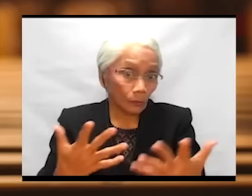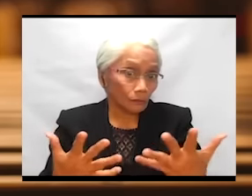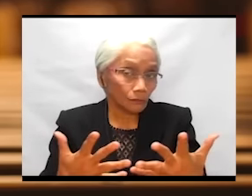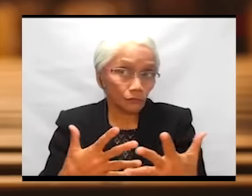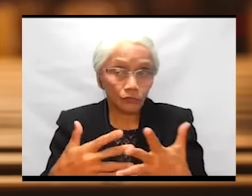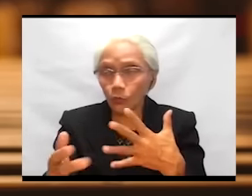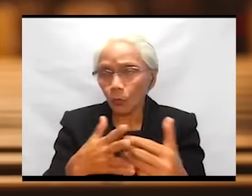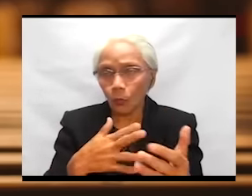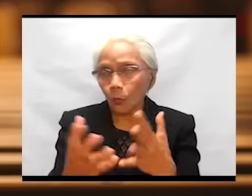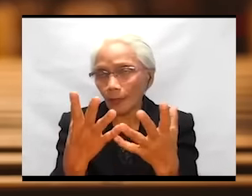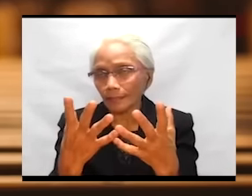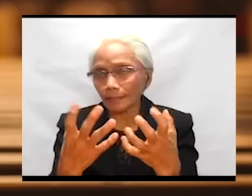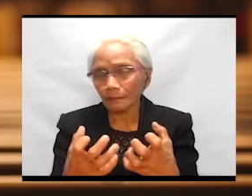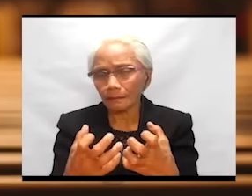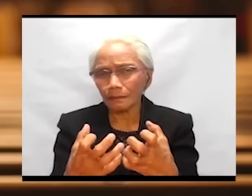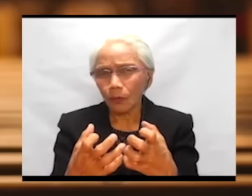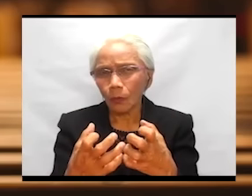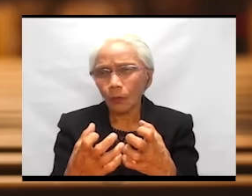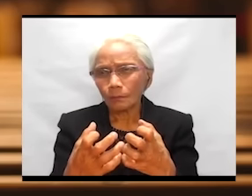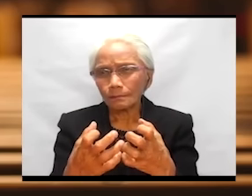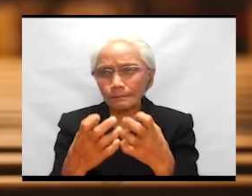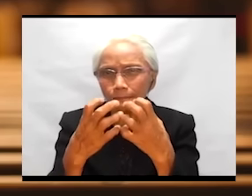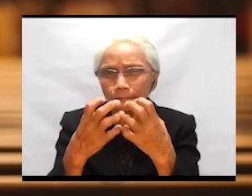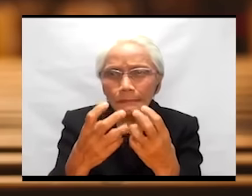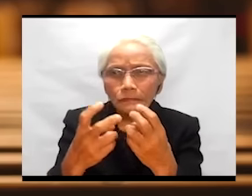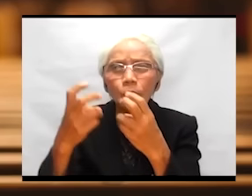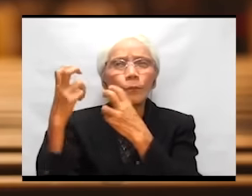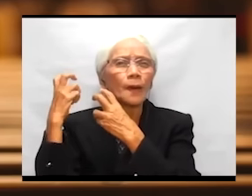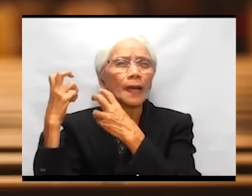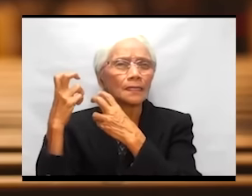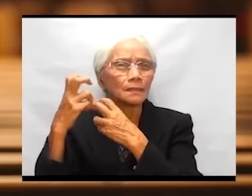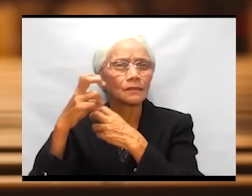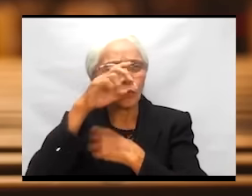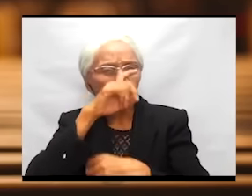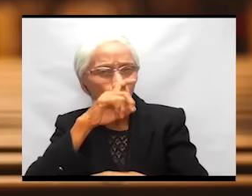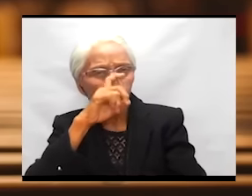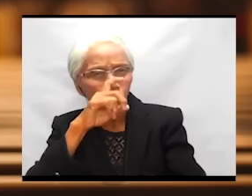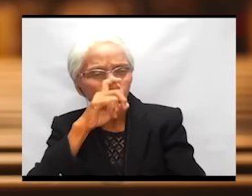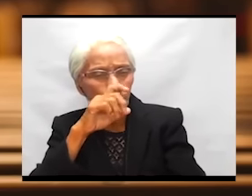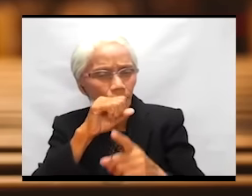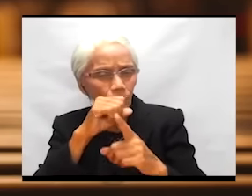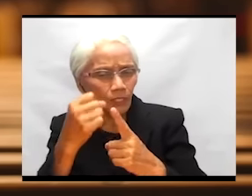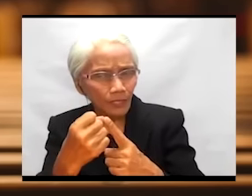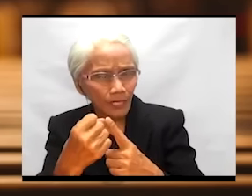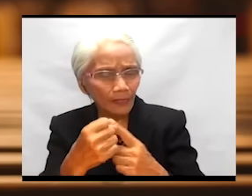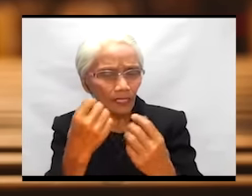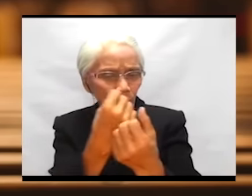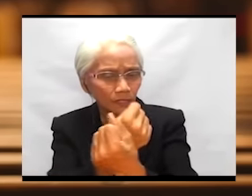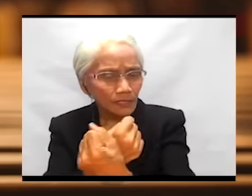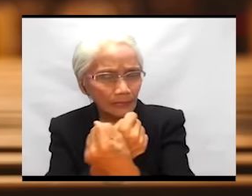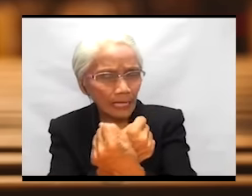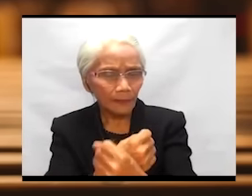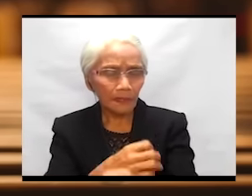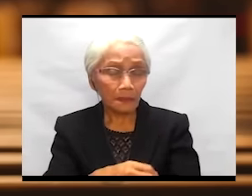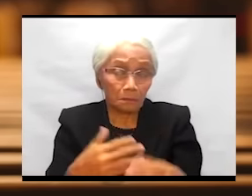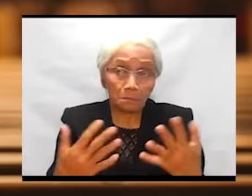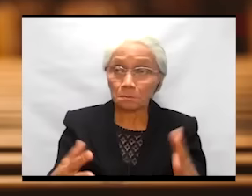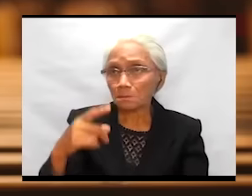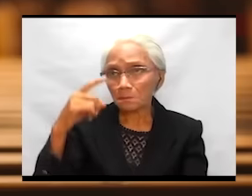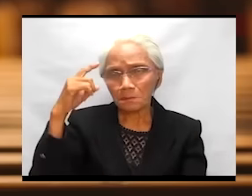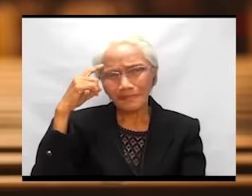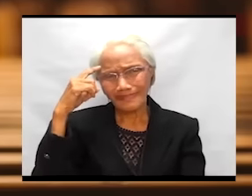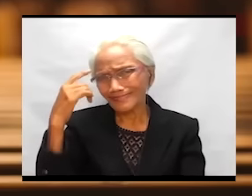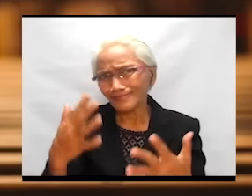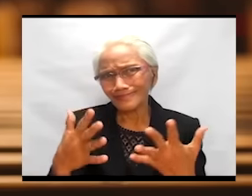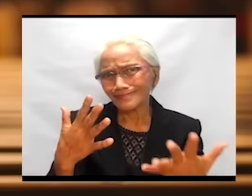wanted to go back to an old state of life of slavery. So, I think